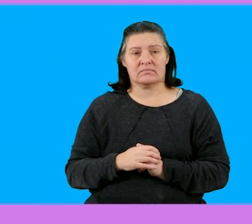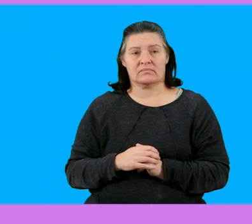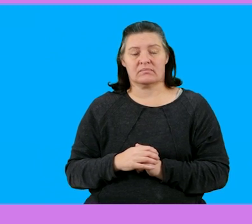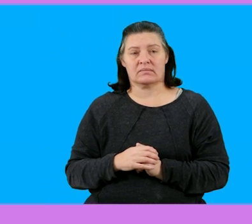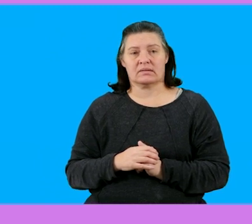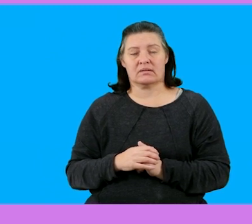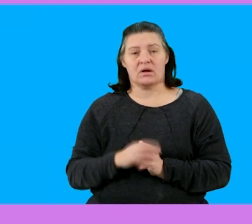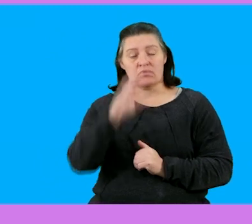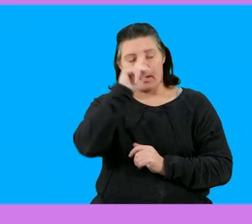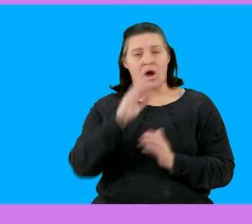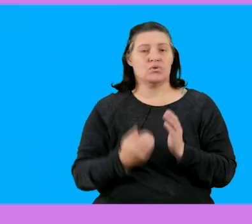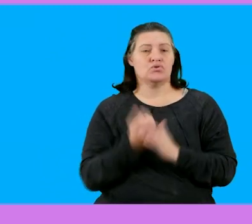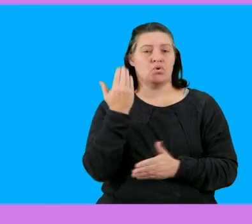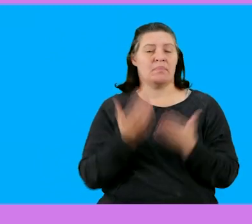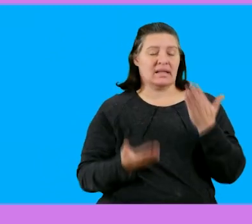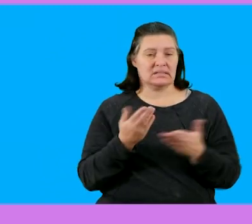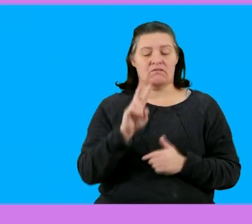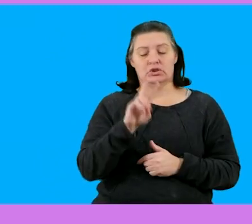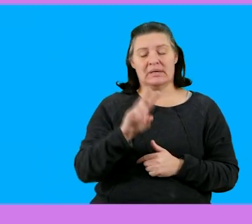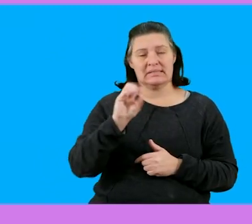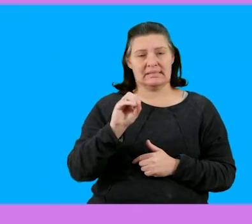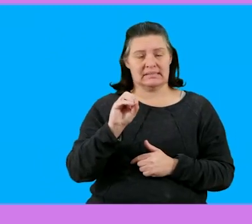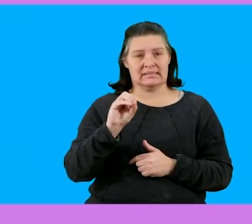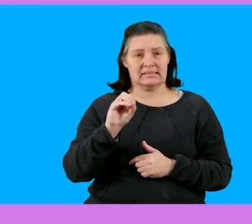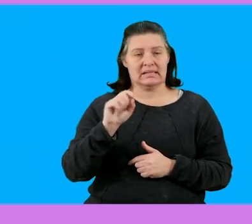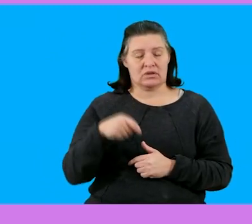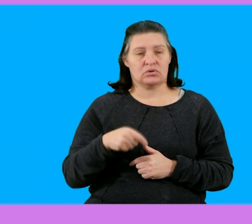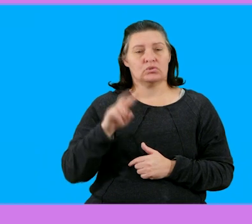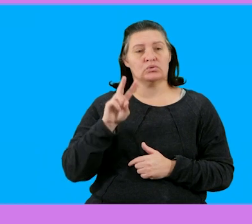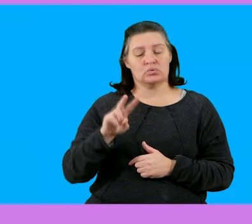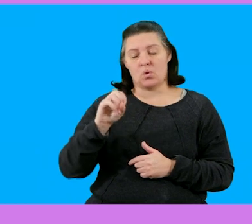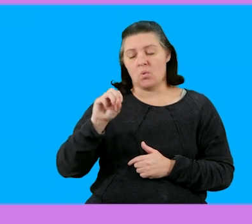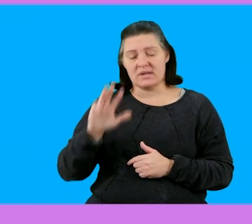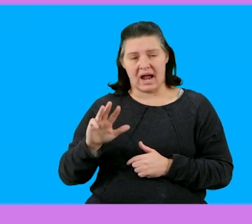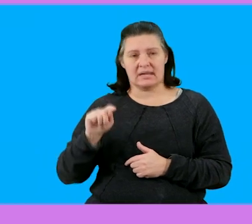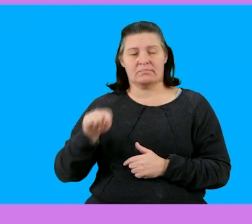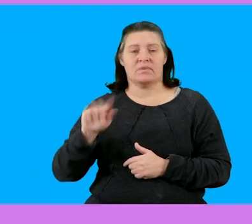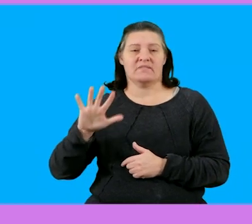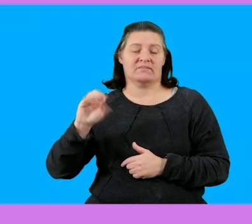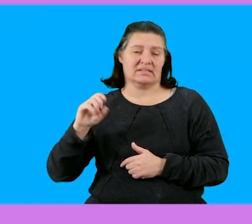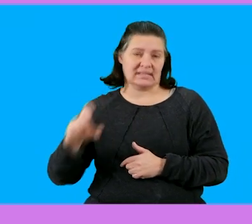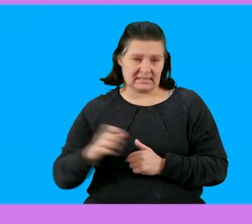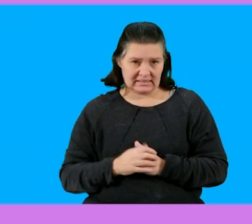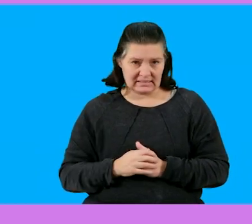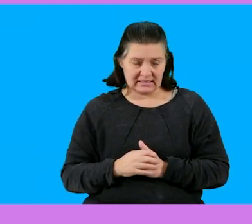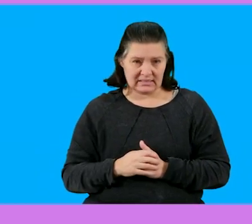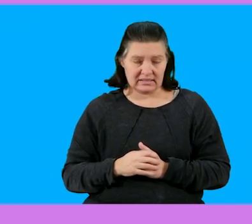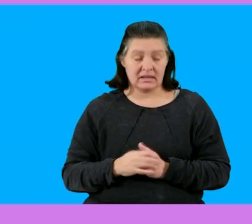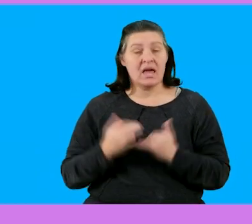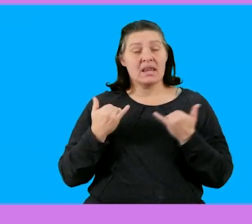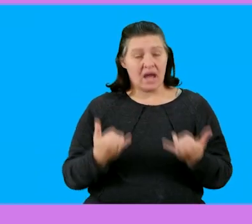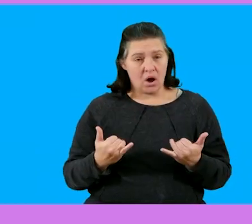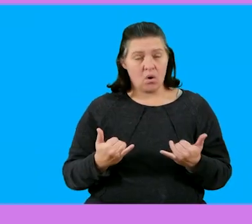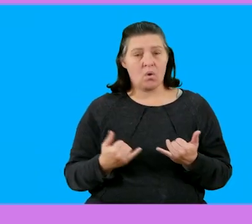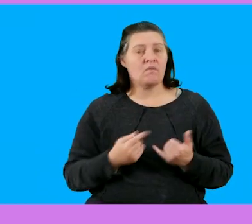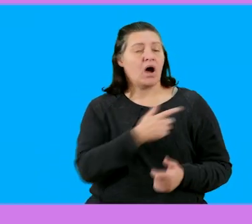of remember now it's the new balance of 20,250 rent and 50 cents but now